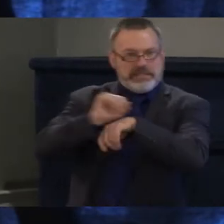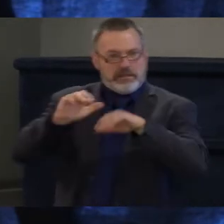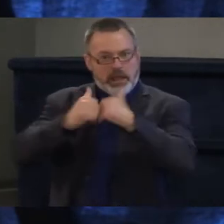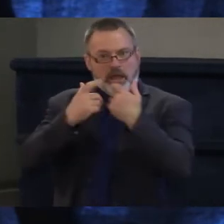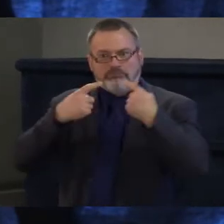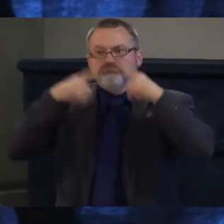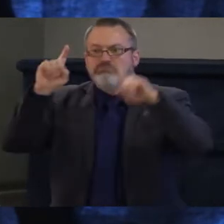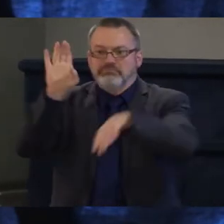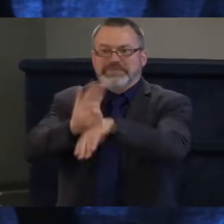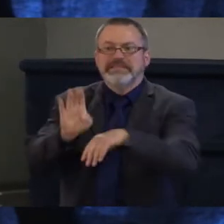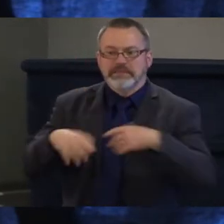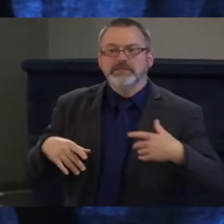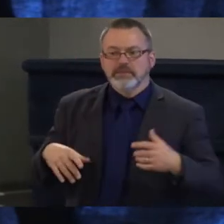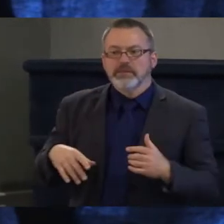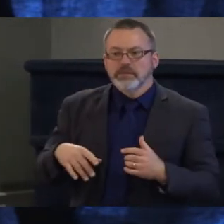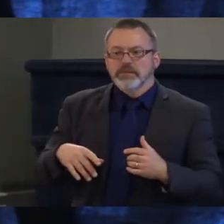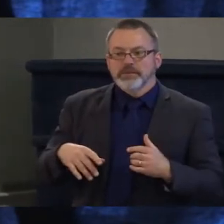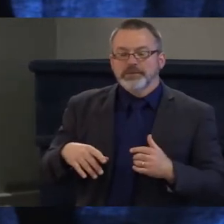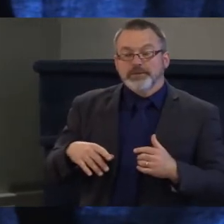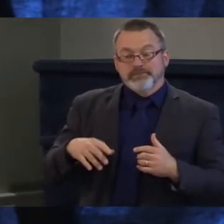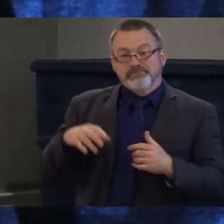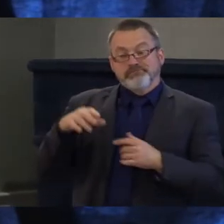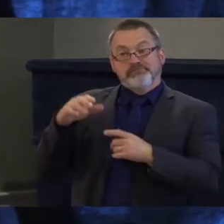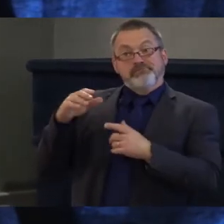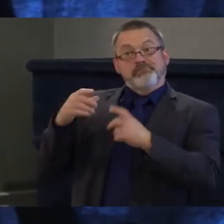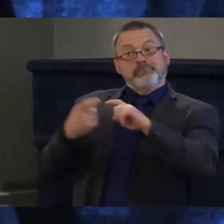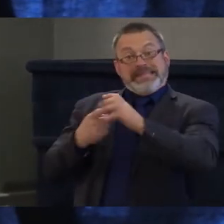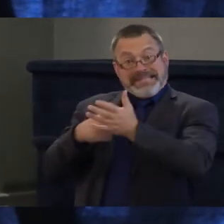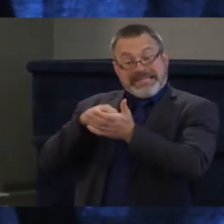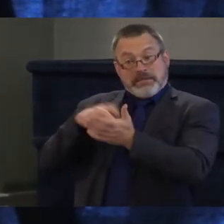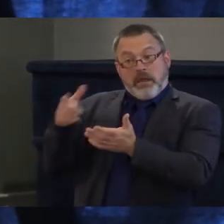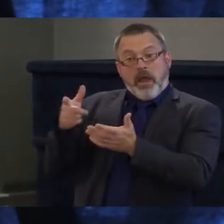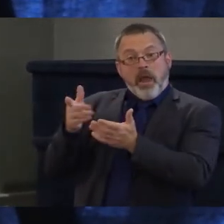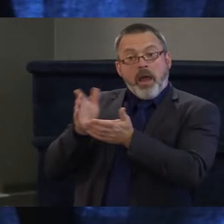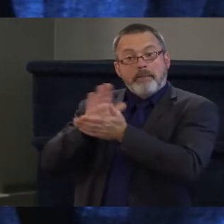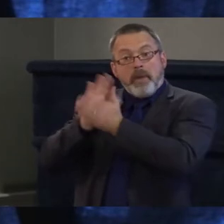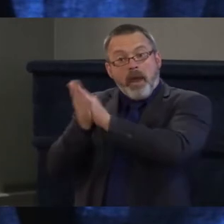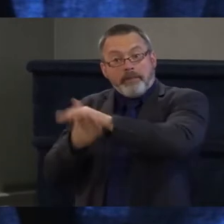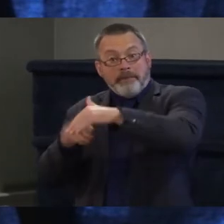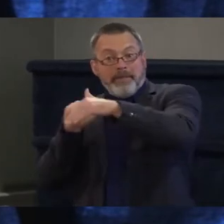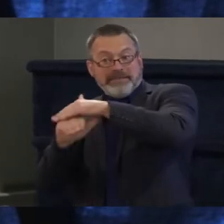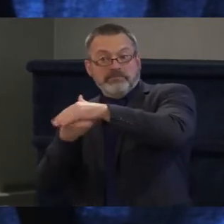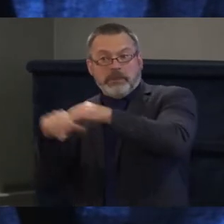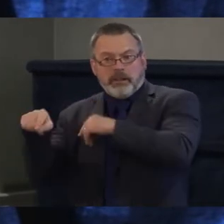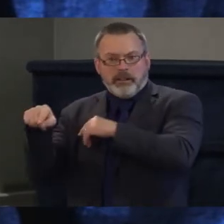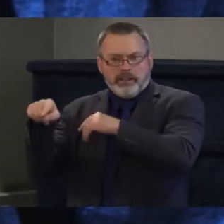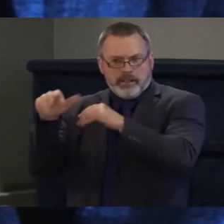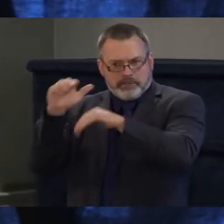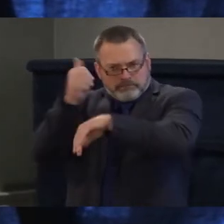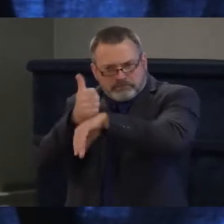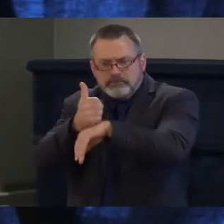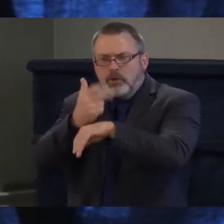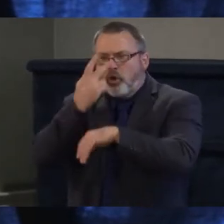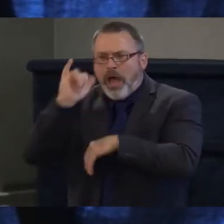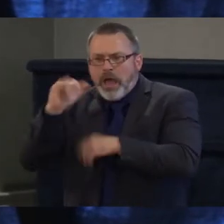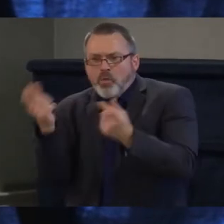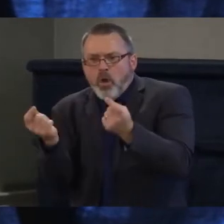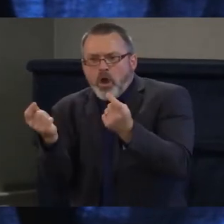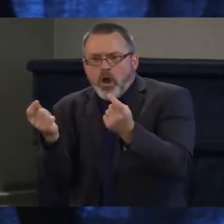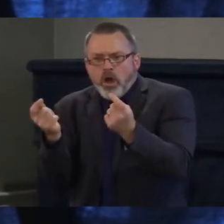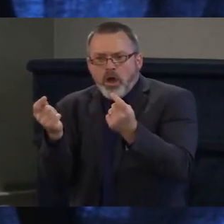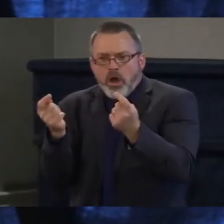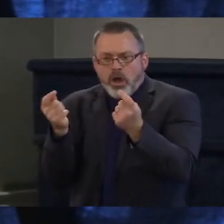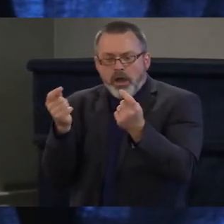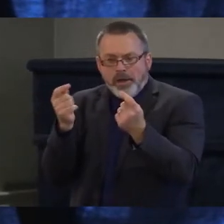accessible, have all the supports that they need for every Vermonter to be in that space and